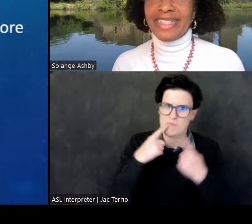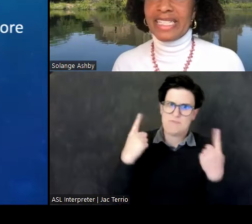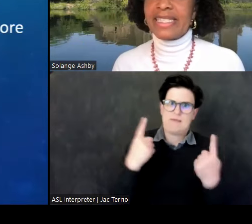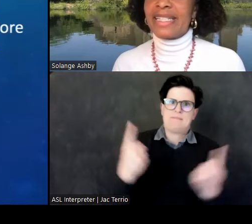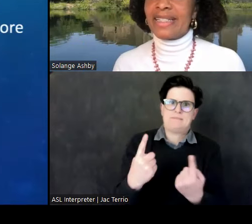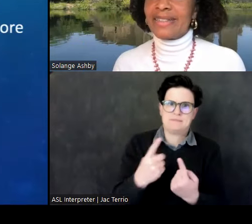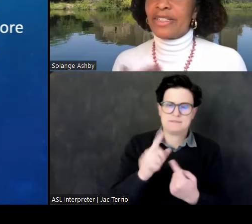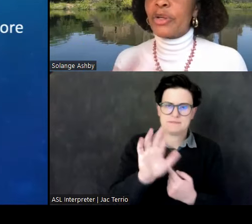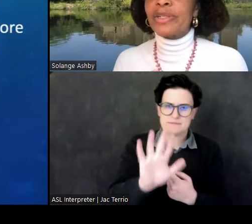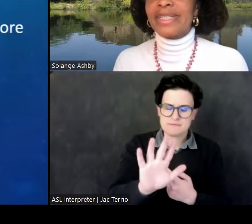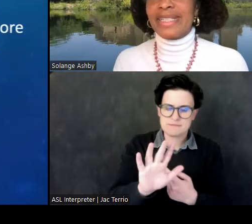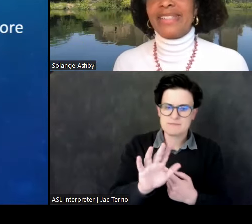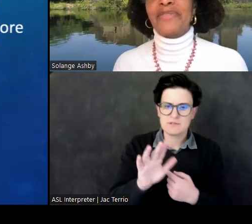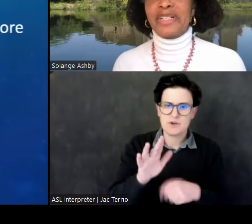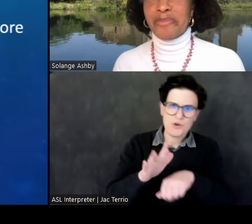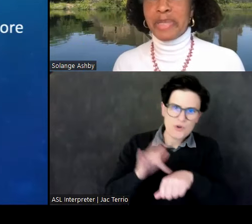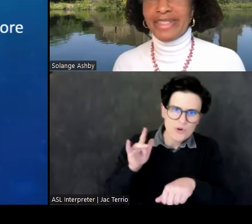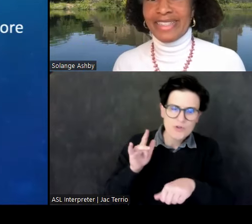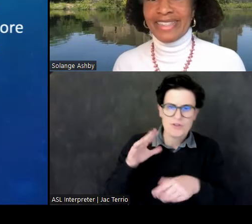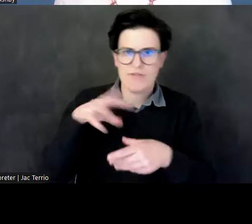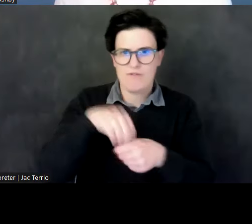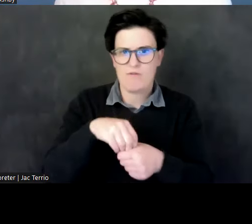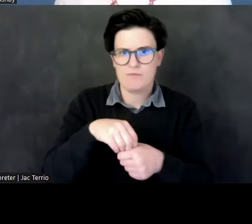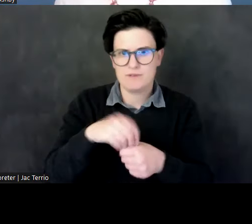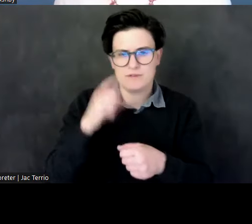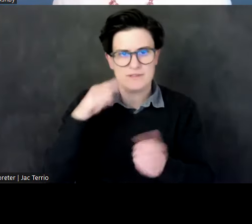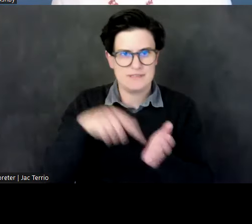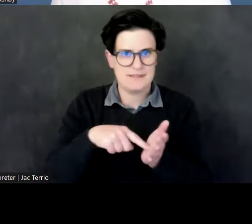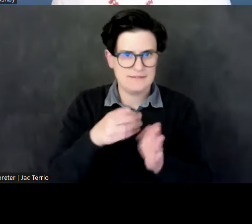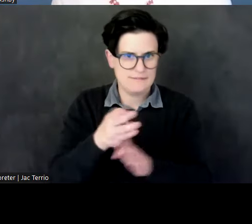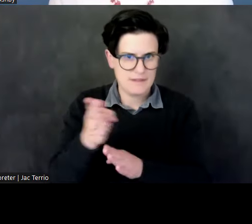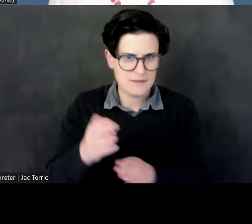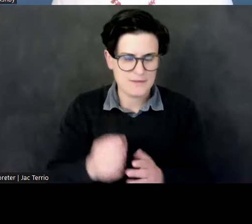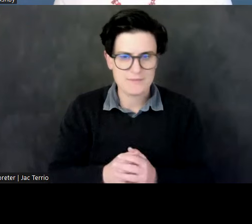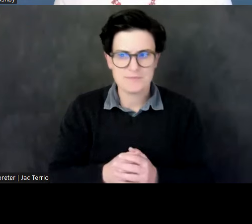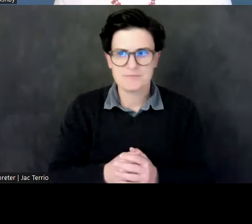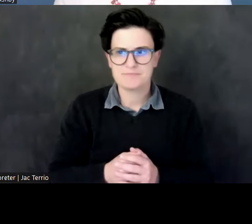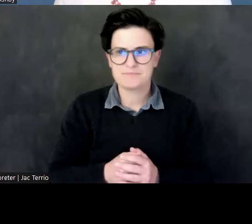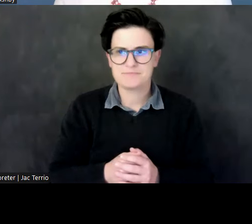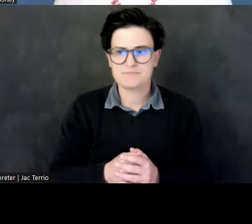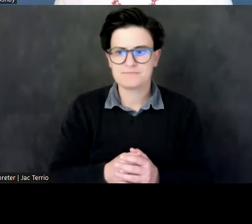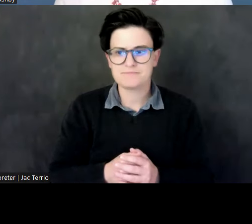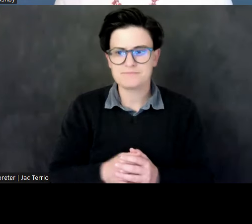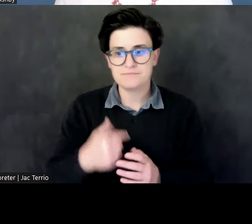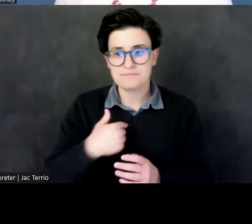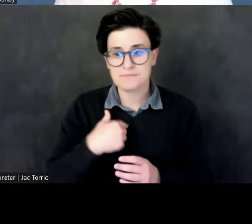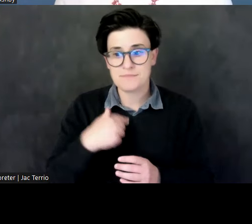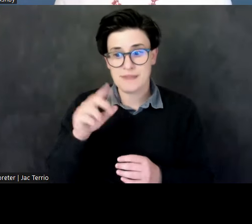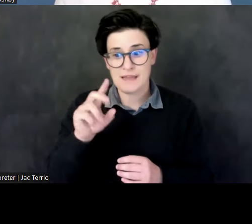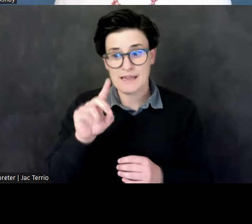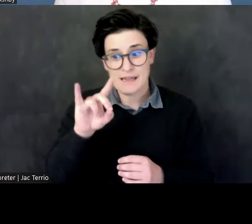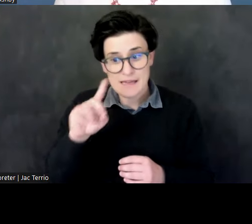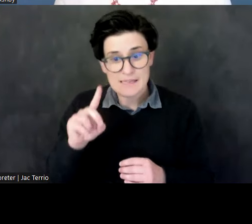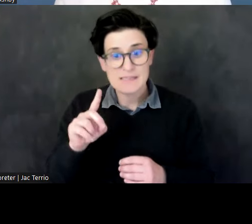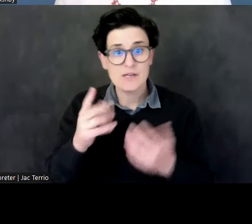his early involvement in this field. I did want to note that he, in fact, was even